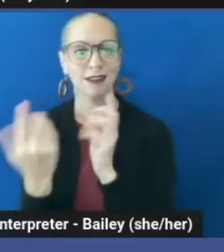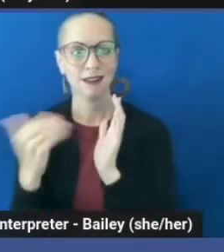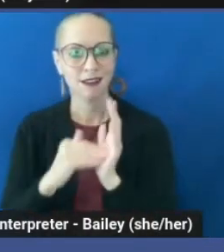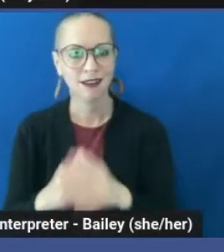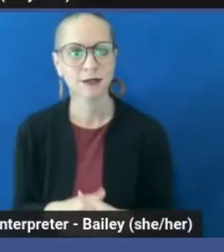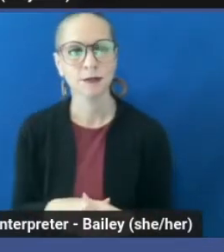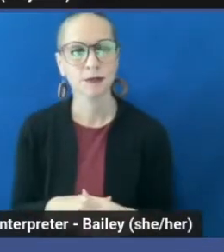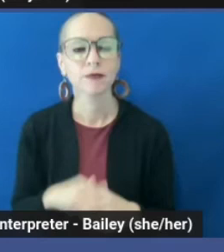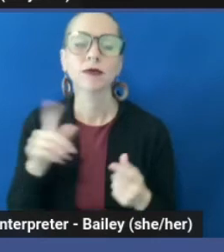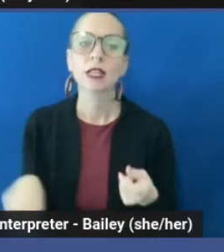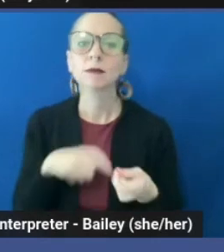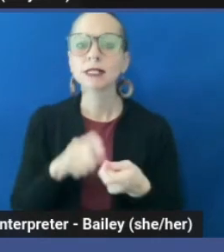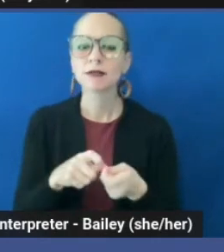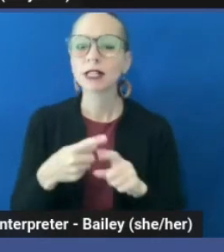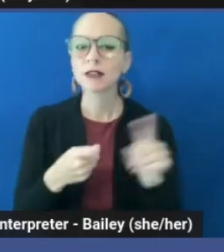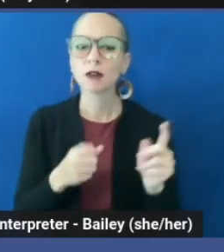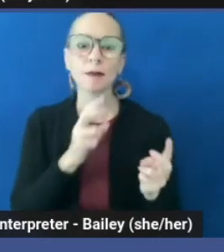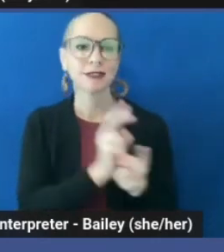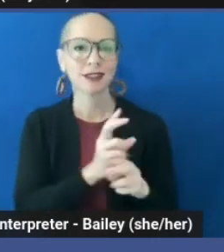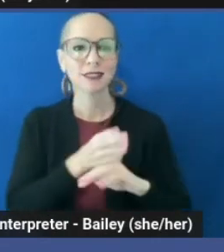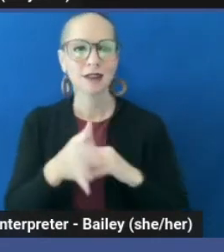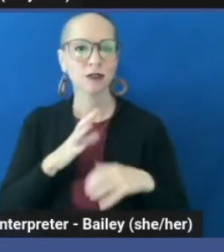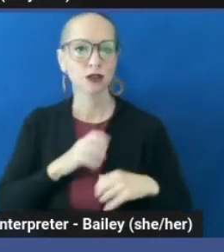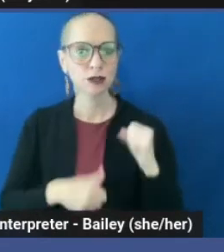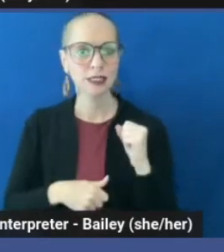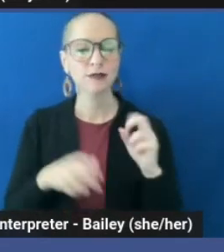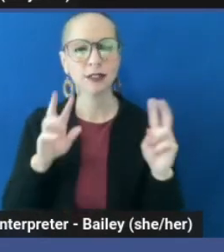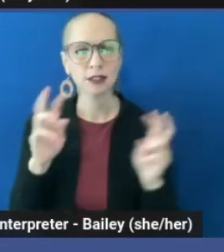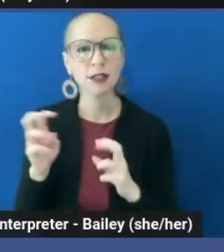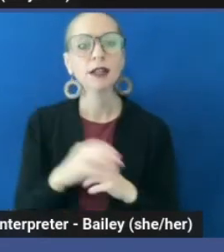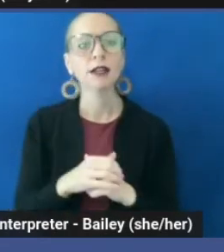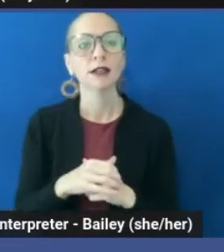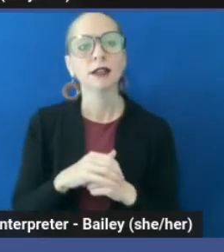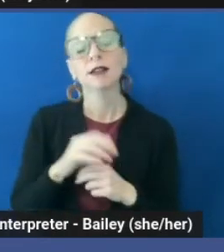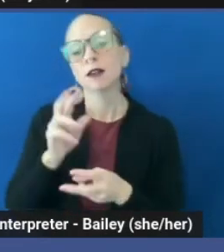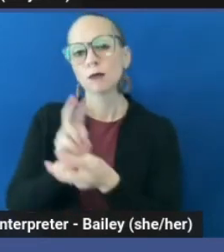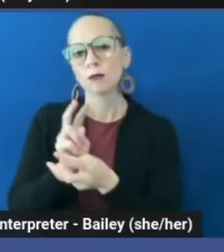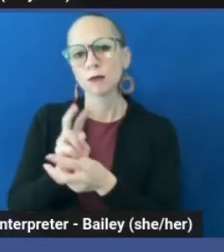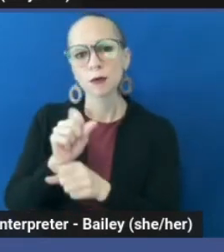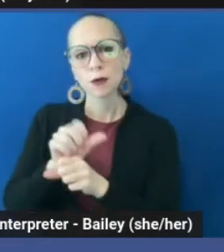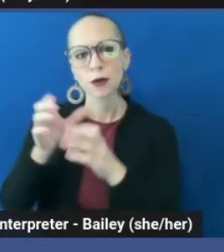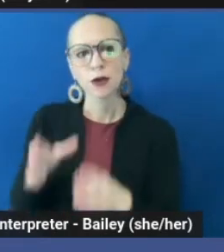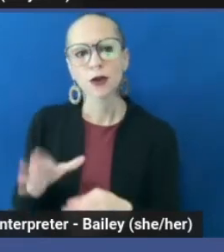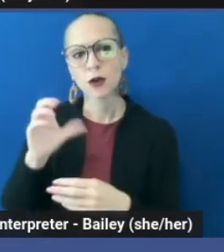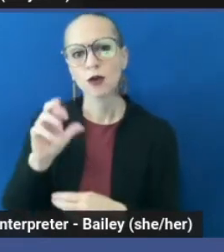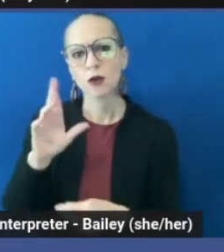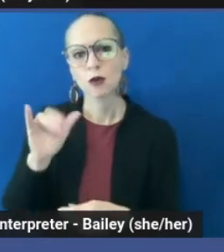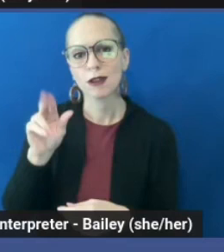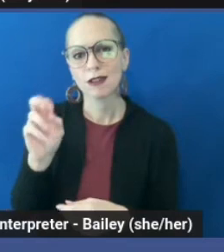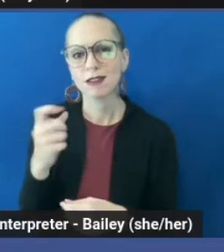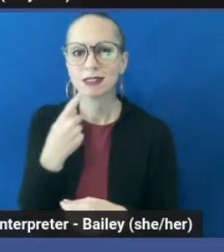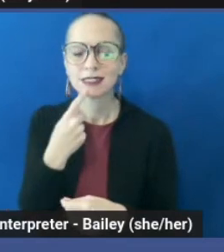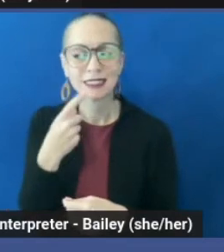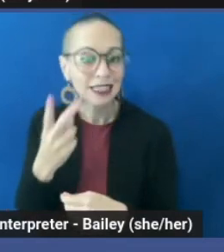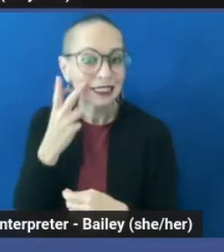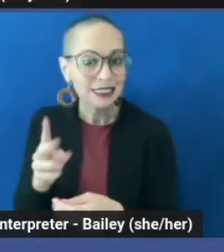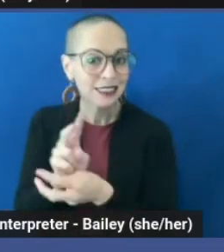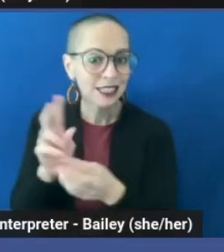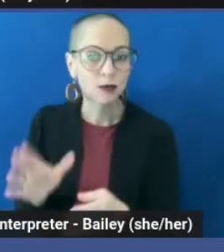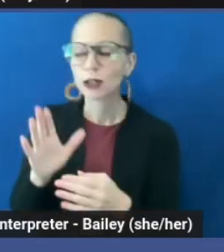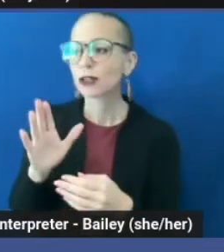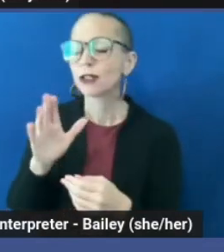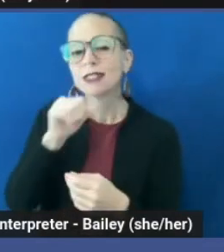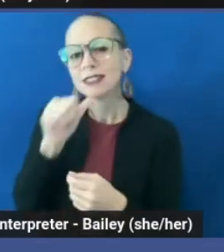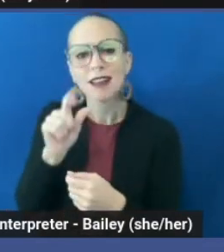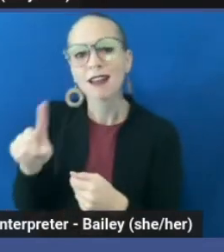And specifically from sex after grief, there was a sex worker, Corinne, who states, seeing a sex worker is more than sex, sometimes